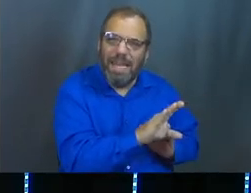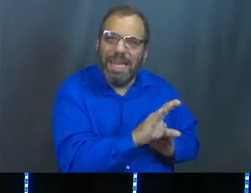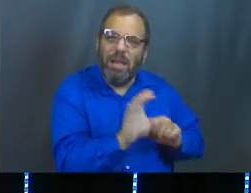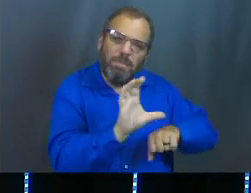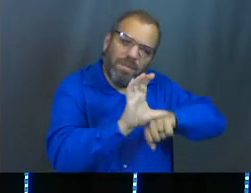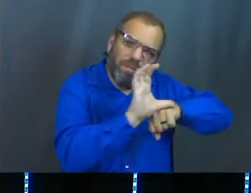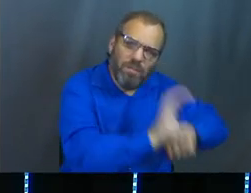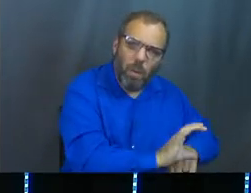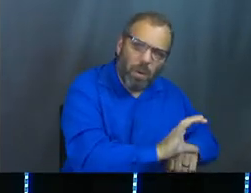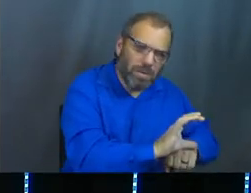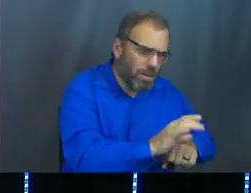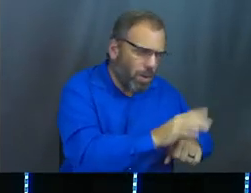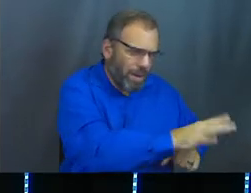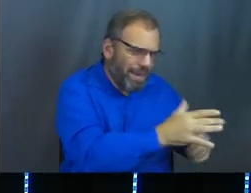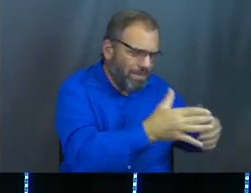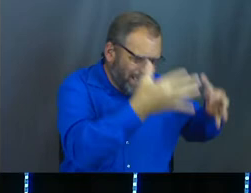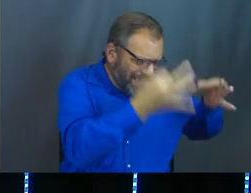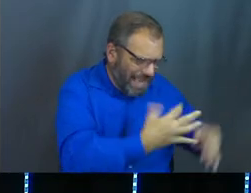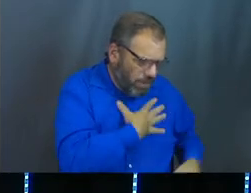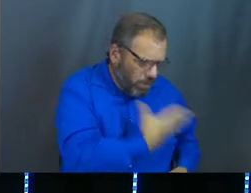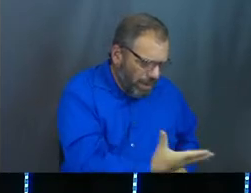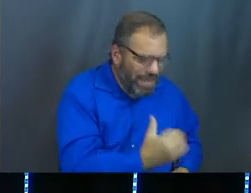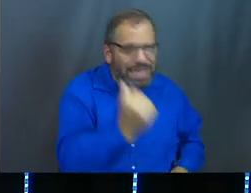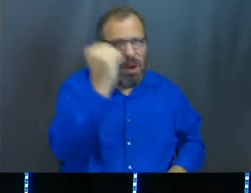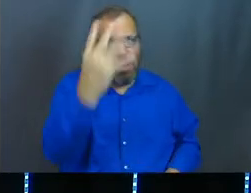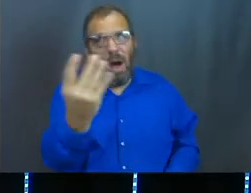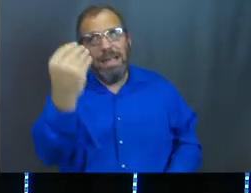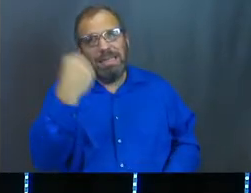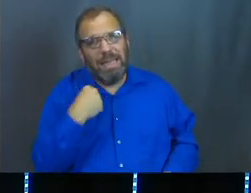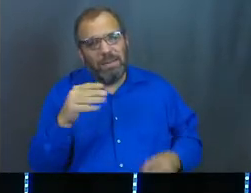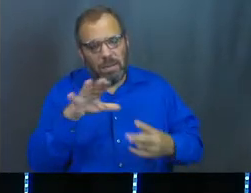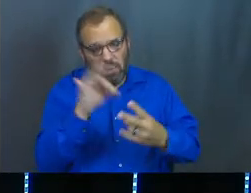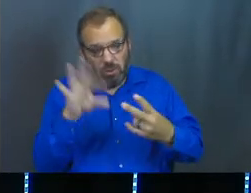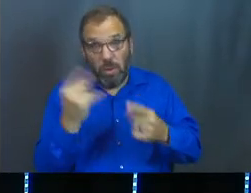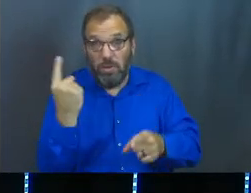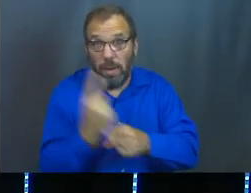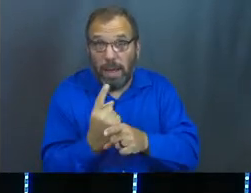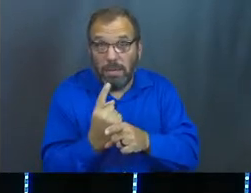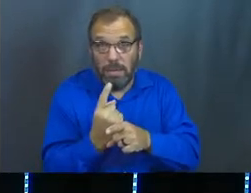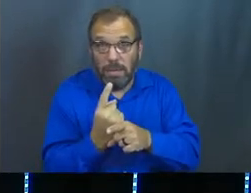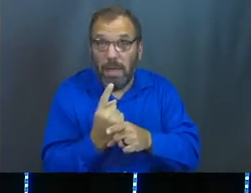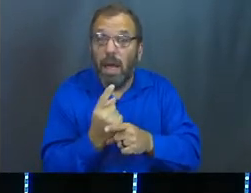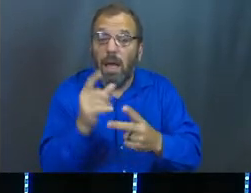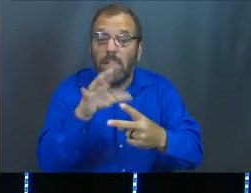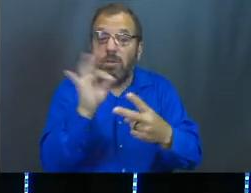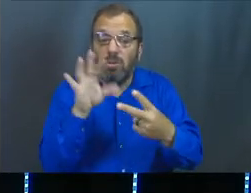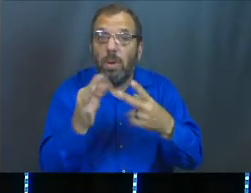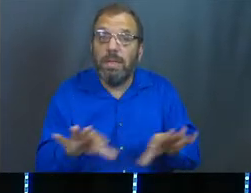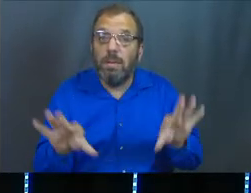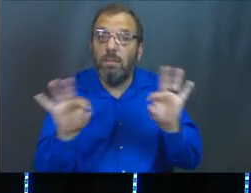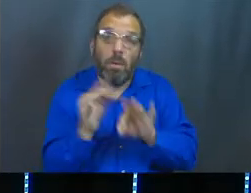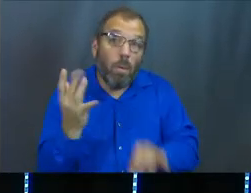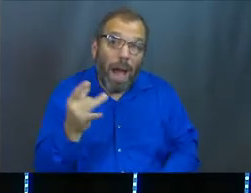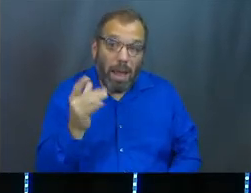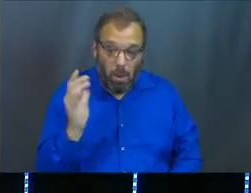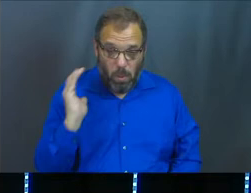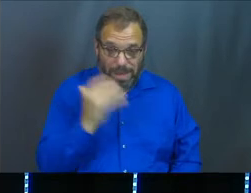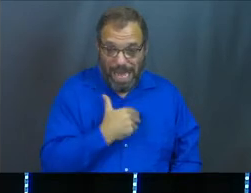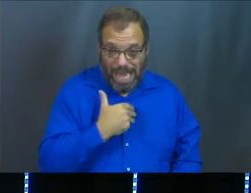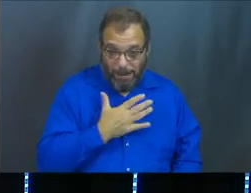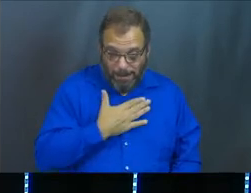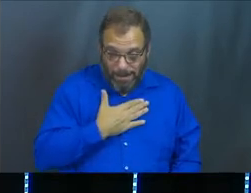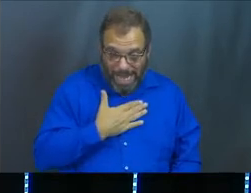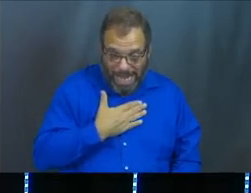behavior. will never be chosen within them. And God does give us a choice, doesn't he? And that choice matters because when our